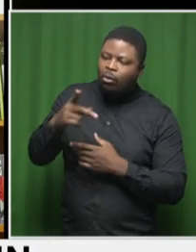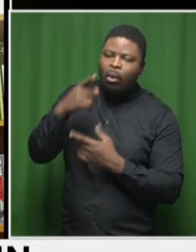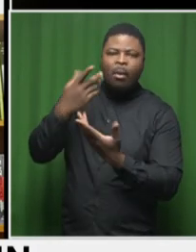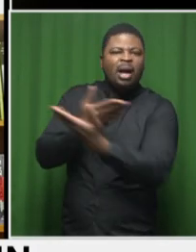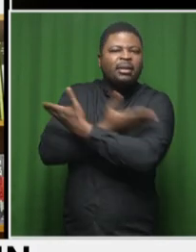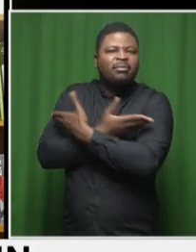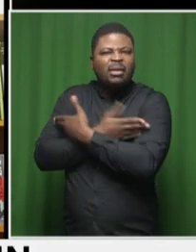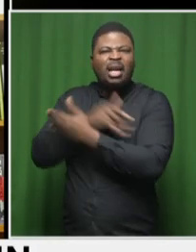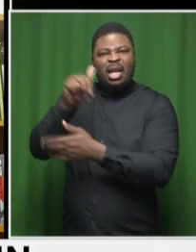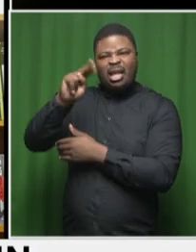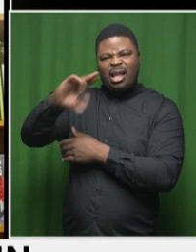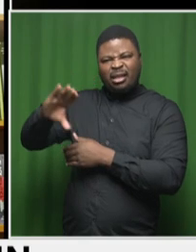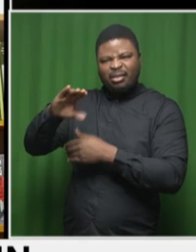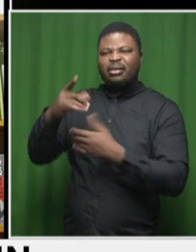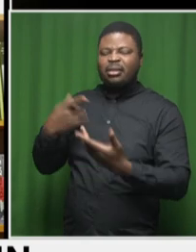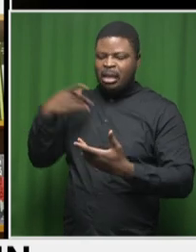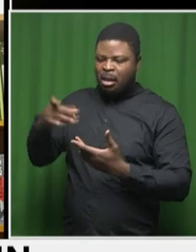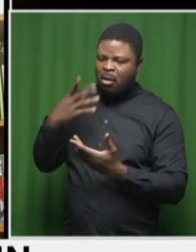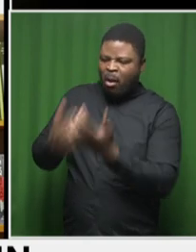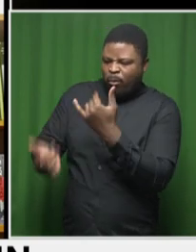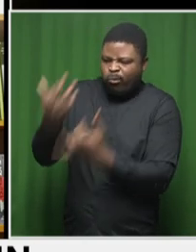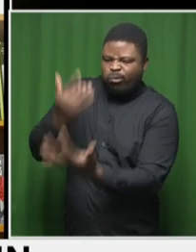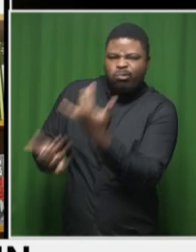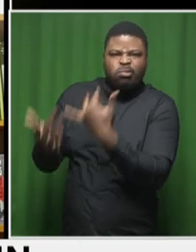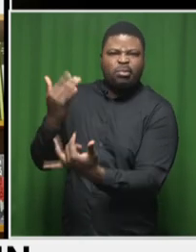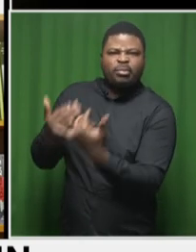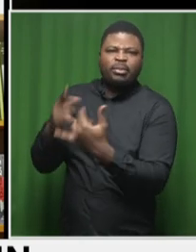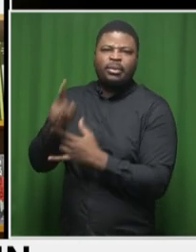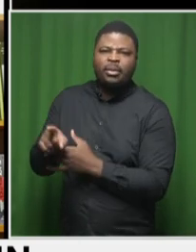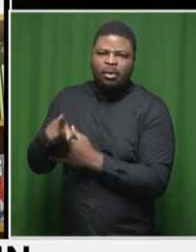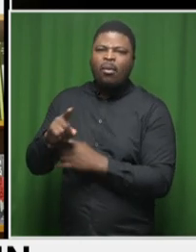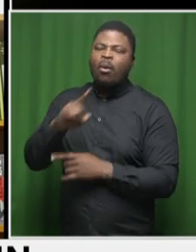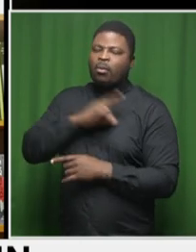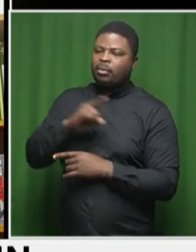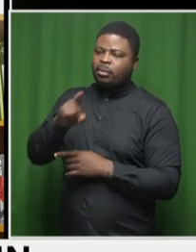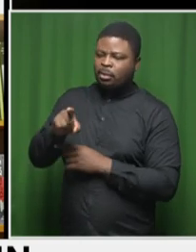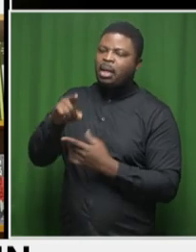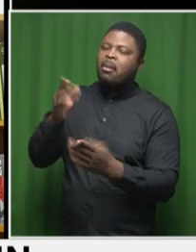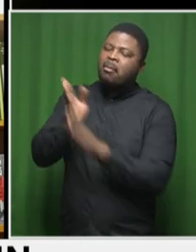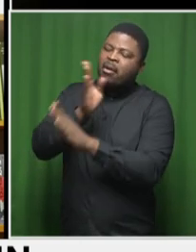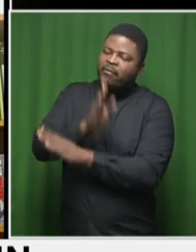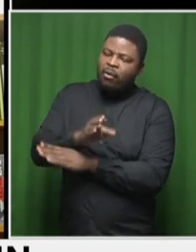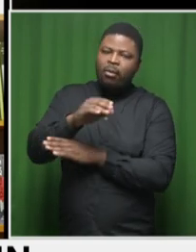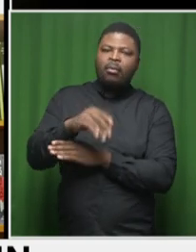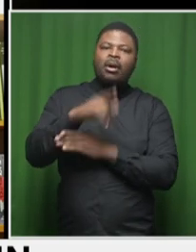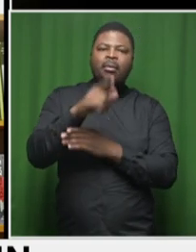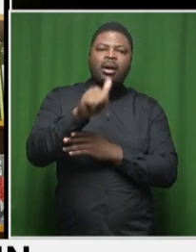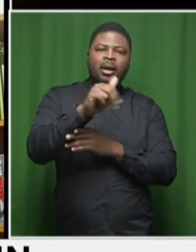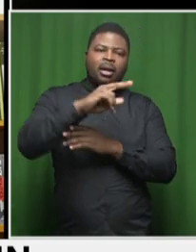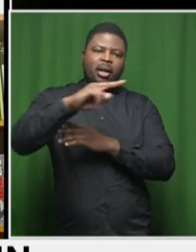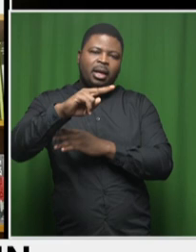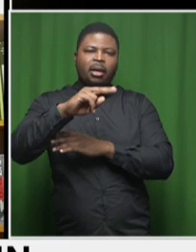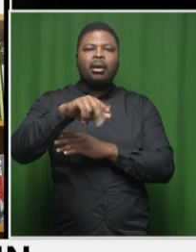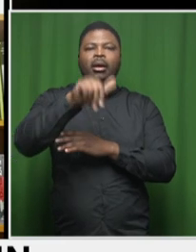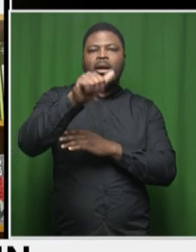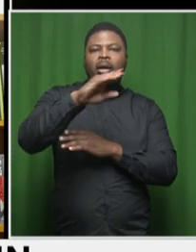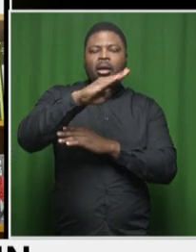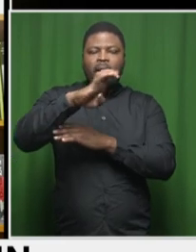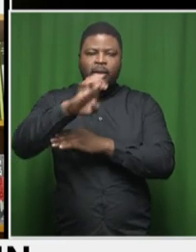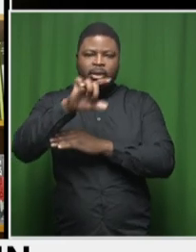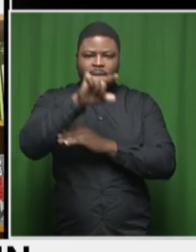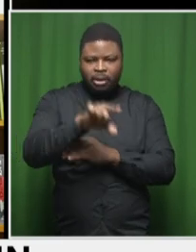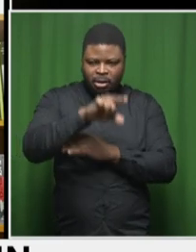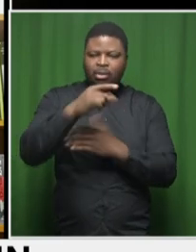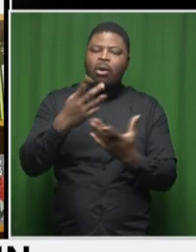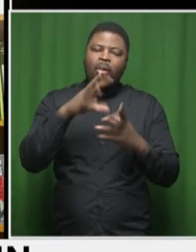in protest against the expulsion. From the party of the former Secretary General Aish Mahashude. Is the